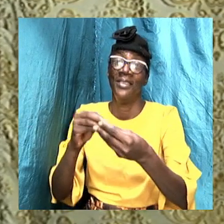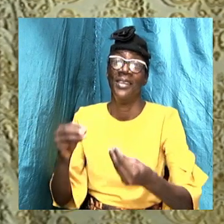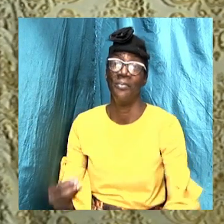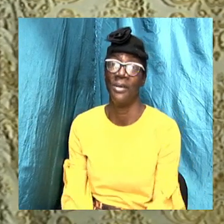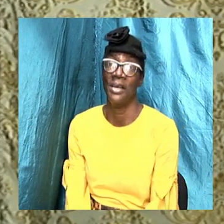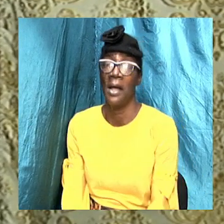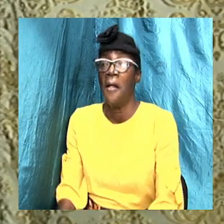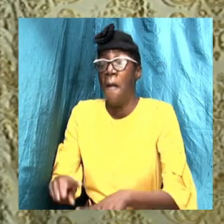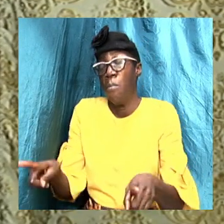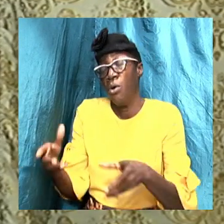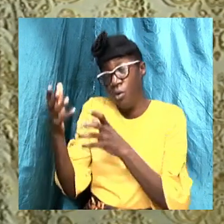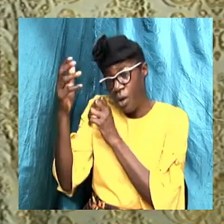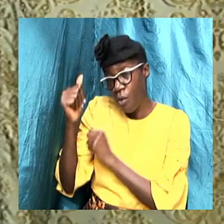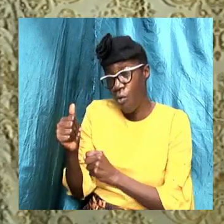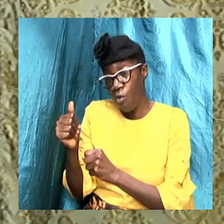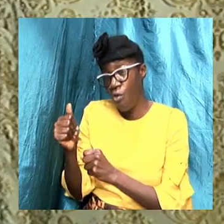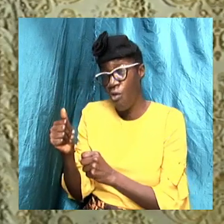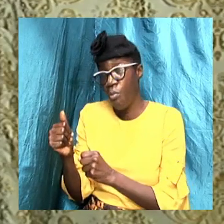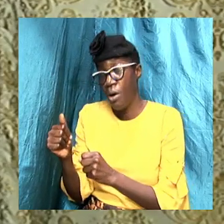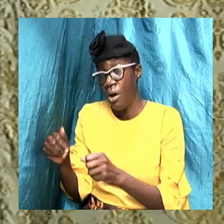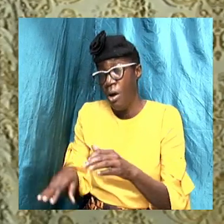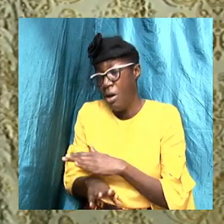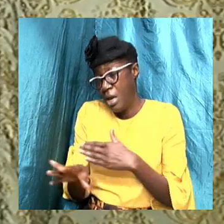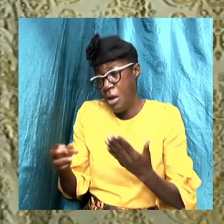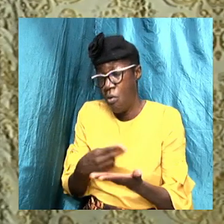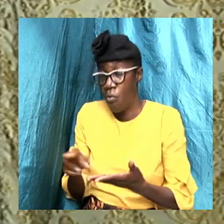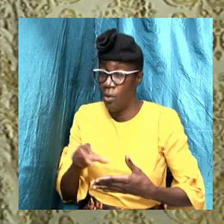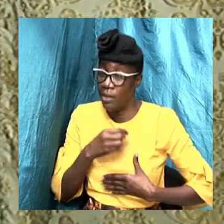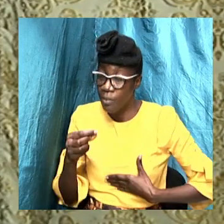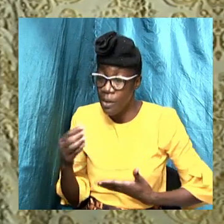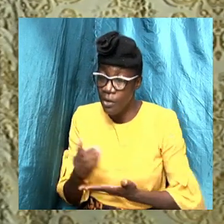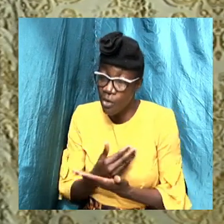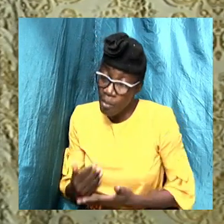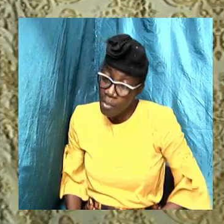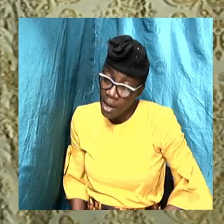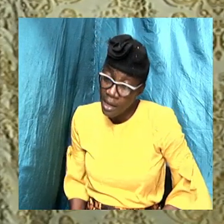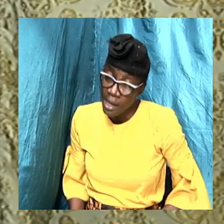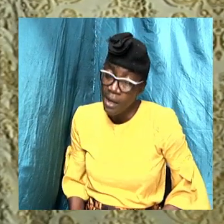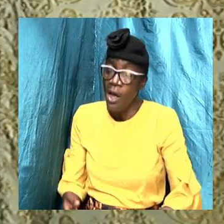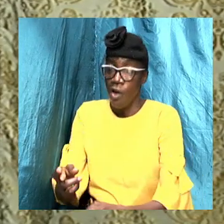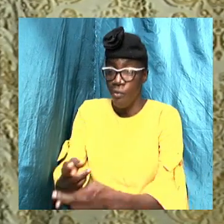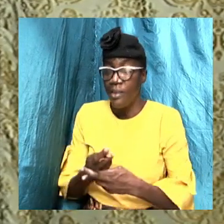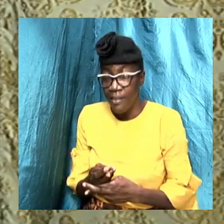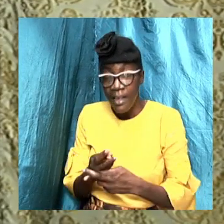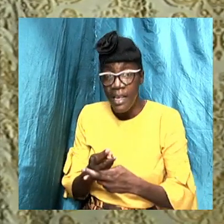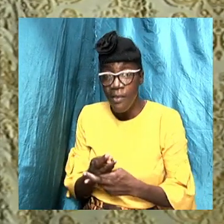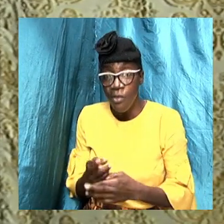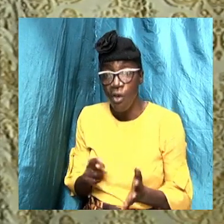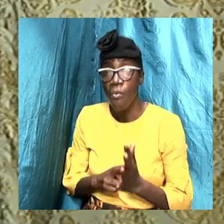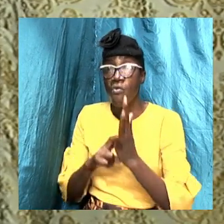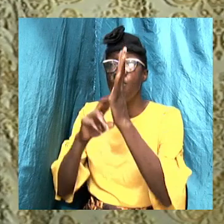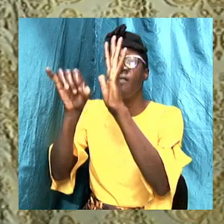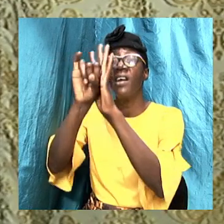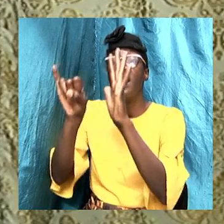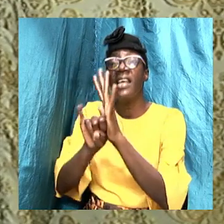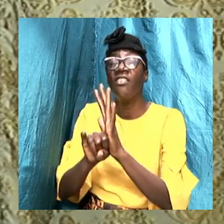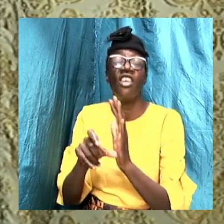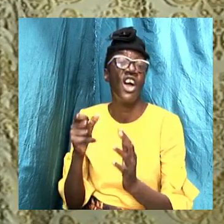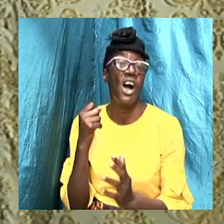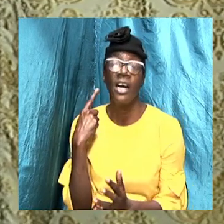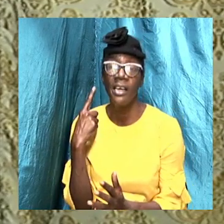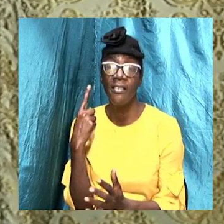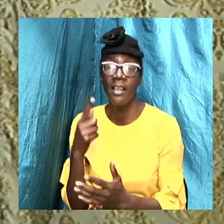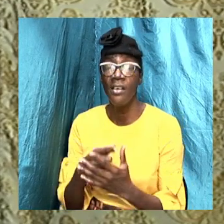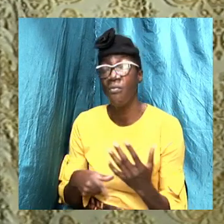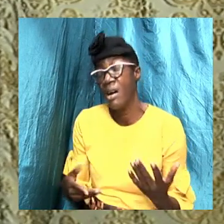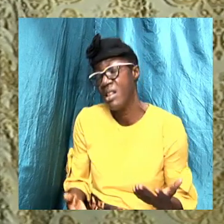But we hope that under the Holy Ghost that somebody might receive some form of revelation. Somebody might understand what is